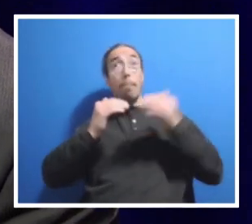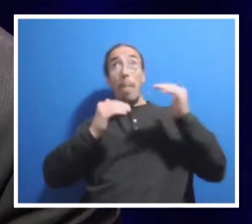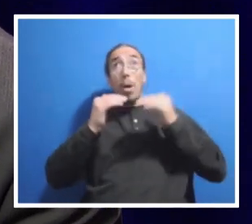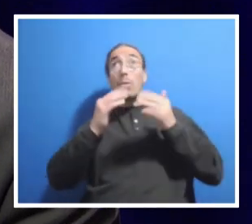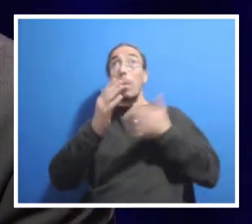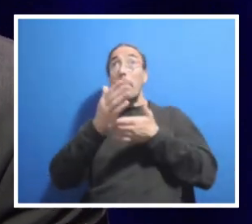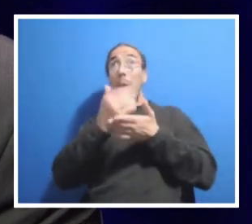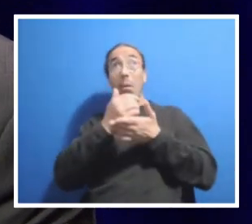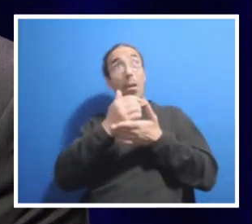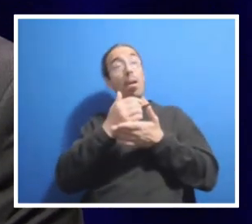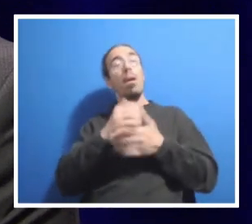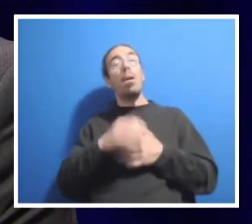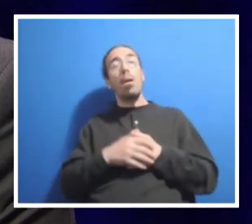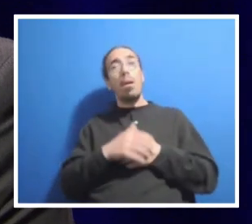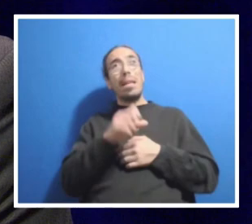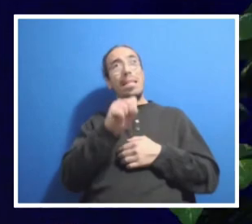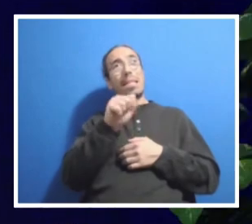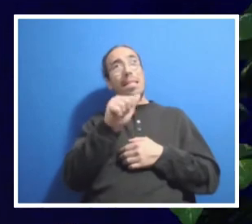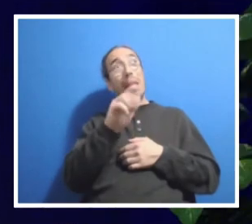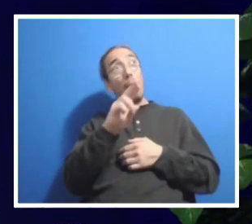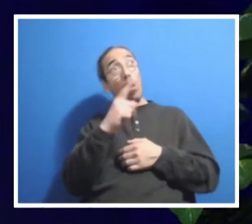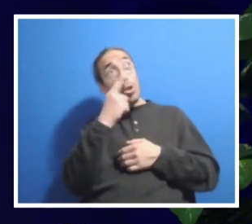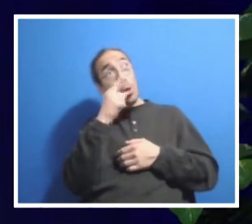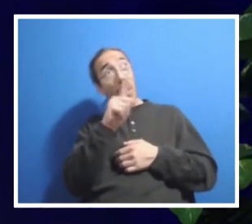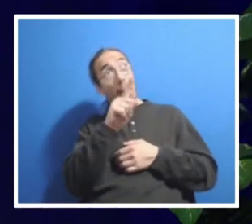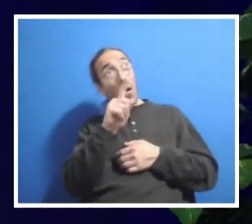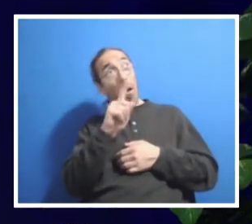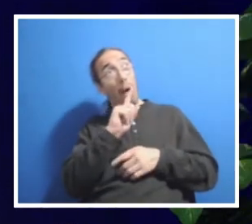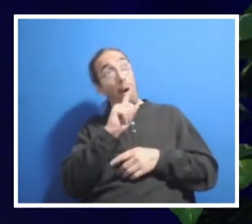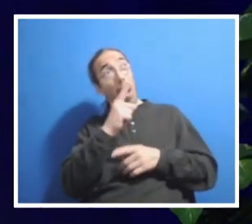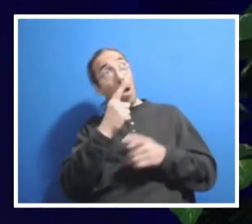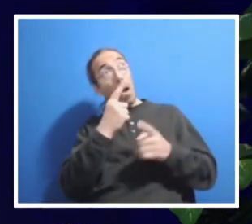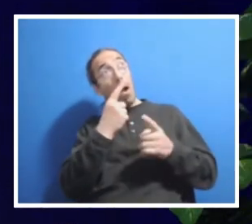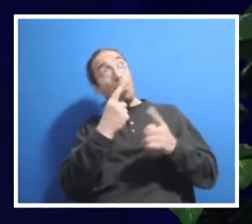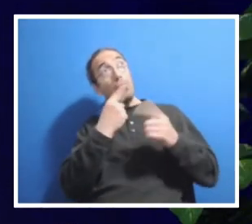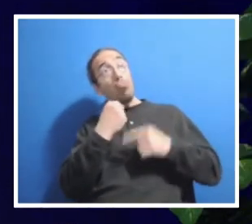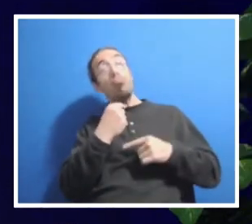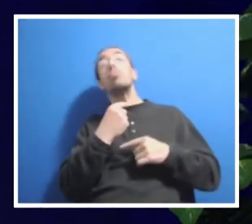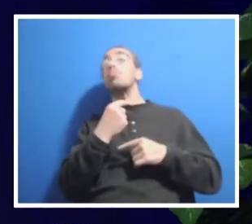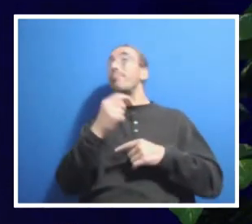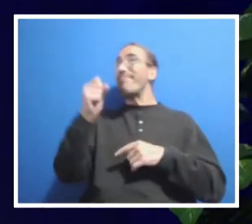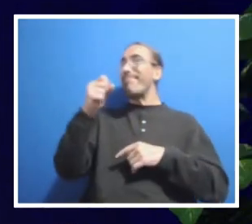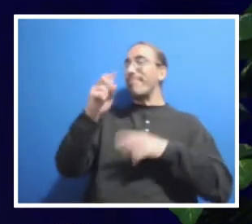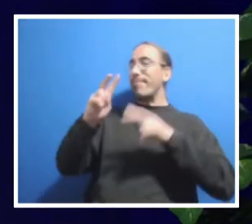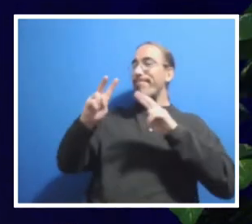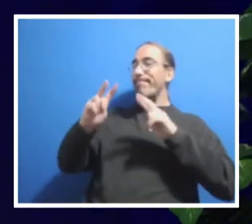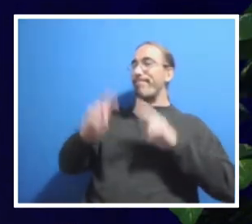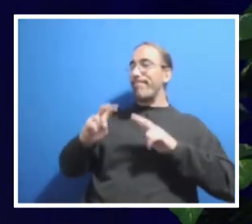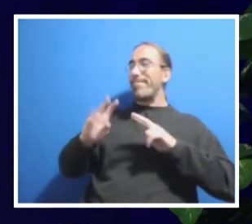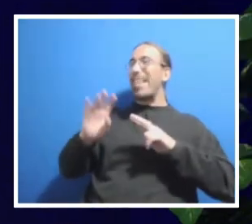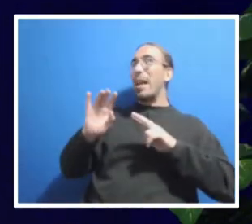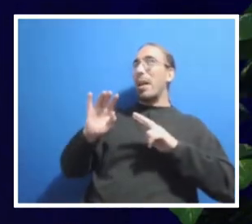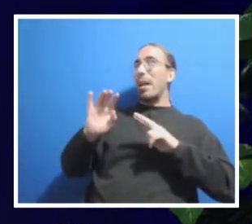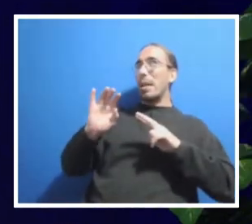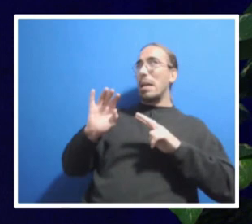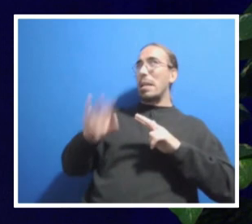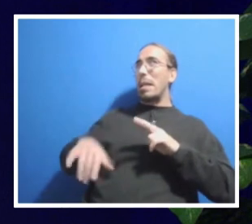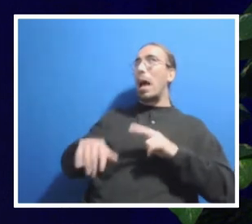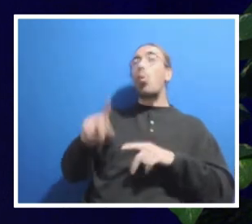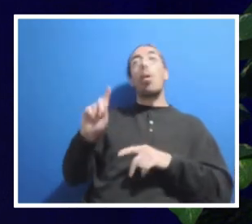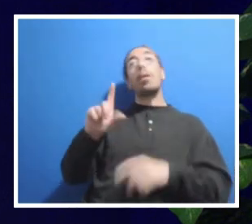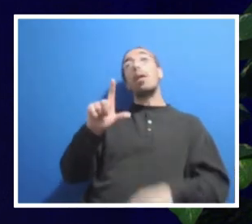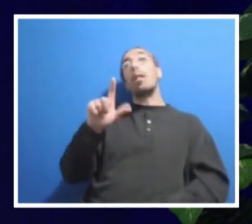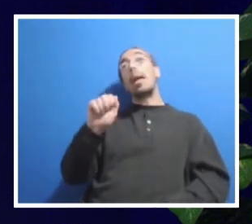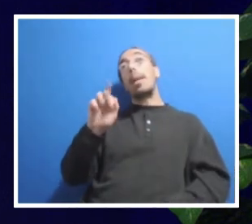a question for you? Yeah, I'm happy to answer that question. We looked at it and the reality is given where the labor market is and pressures,